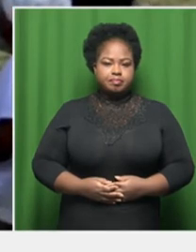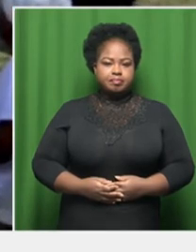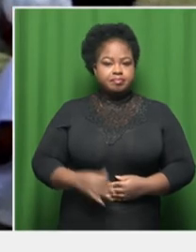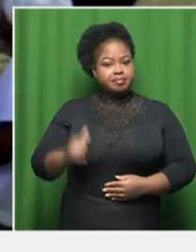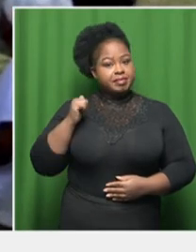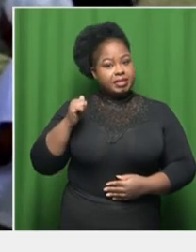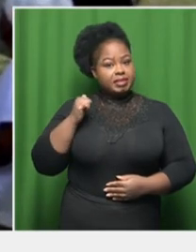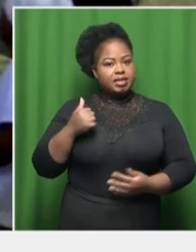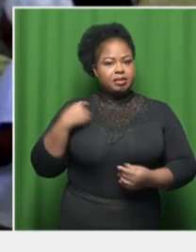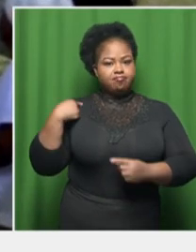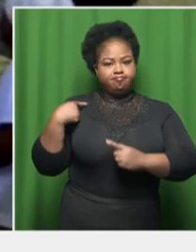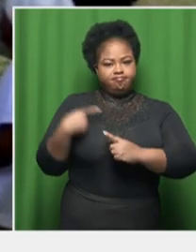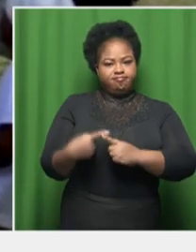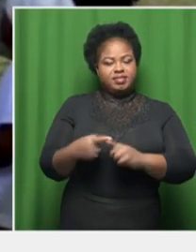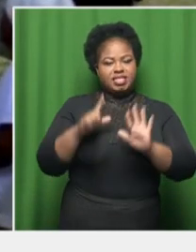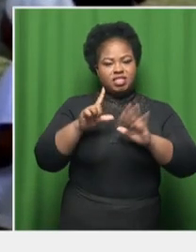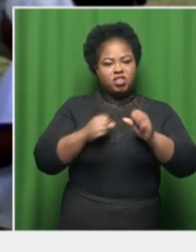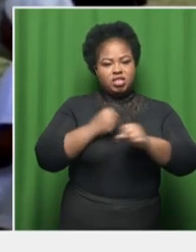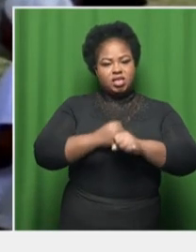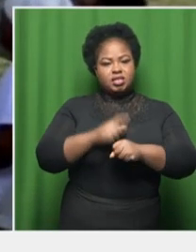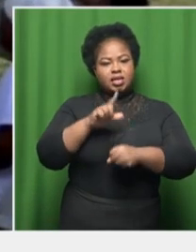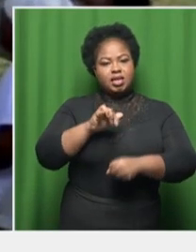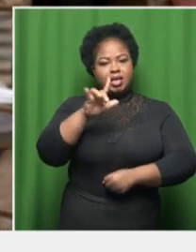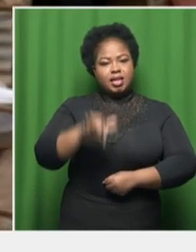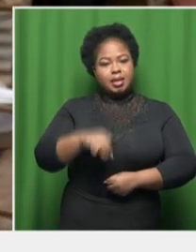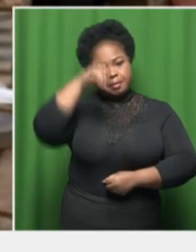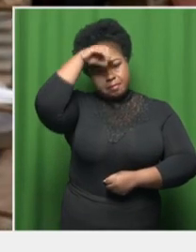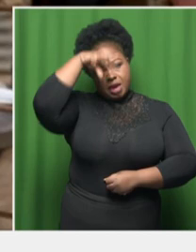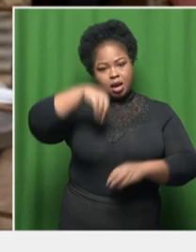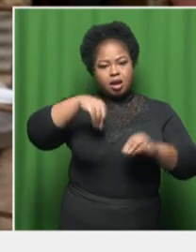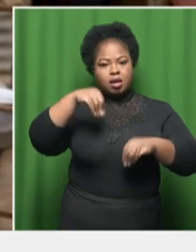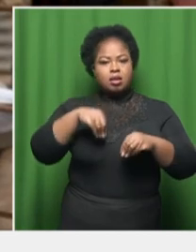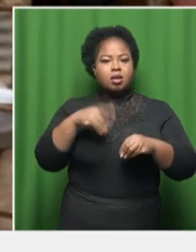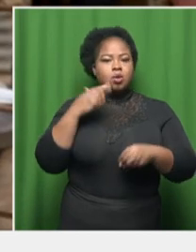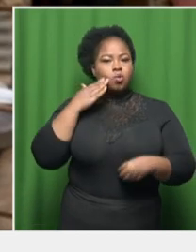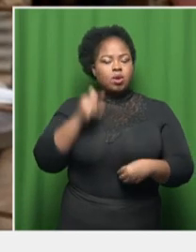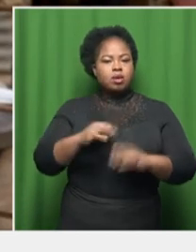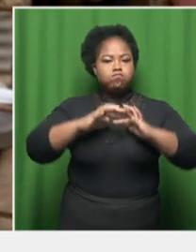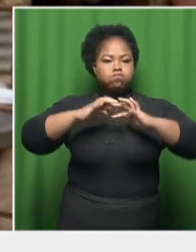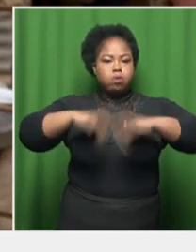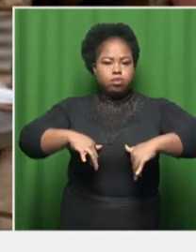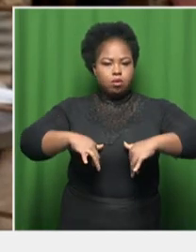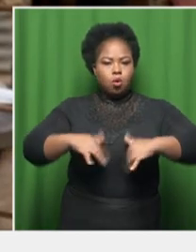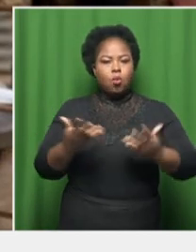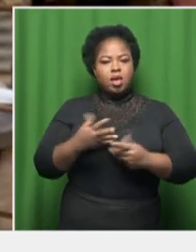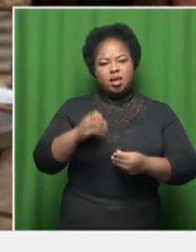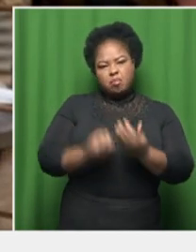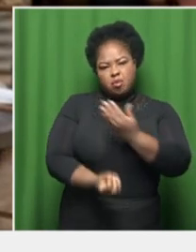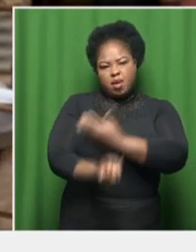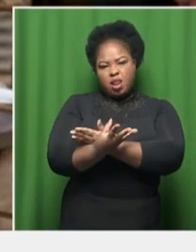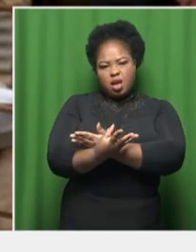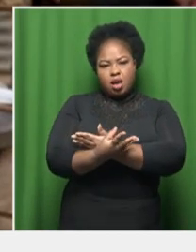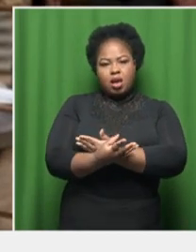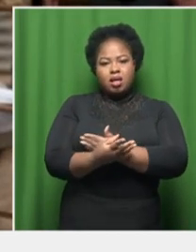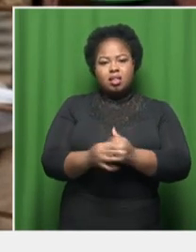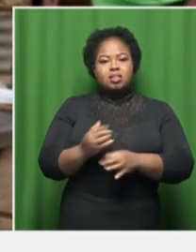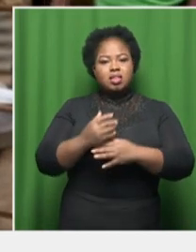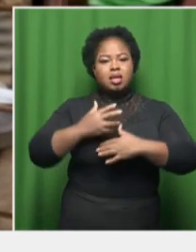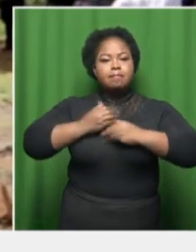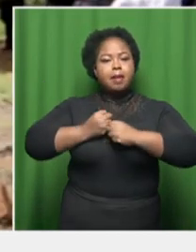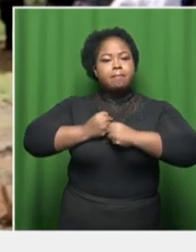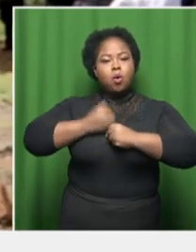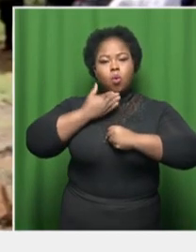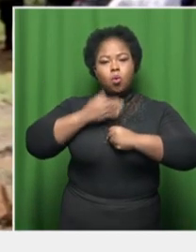Yesterday marked seven years since the Lily Mine disaster near Barberton in Npumalanga, the mine collapsed, trapping Priti